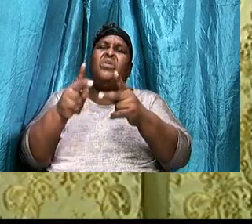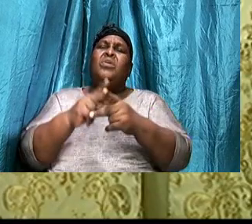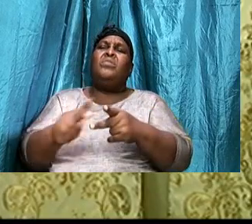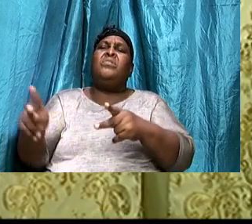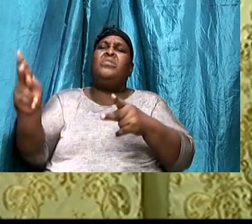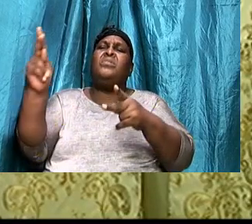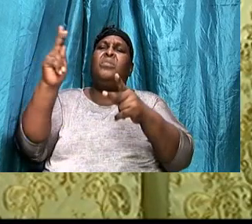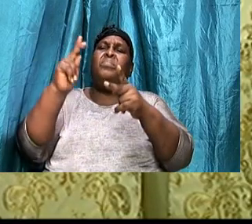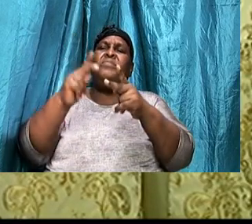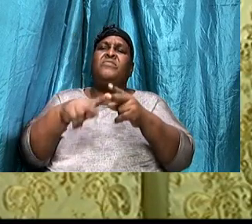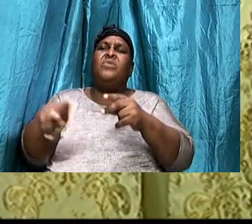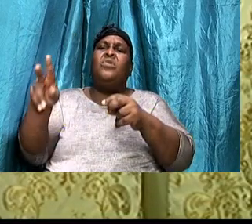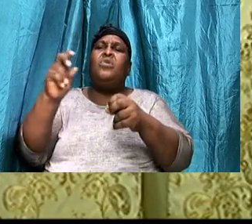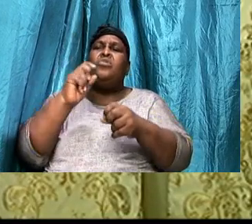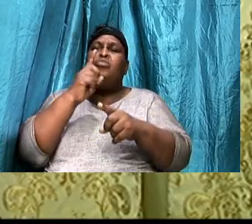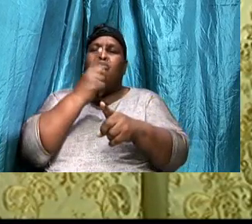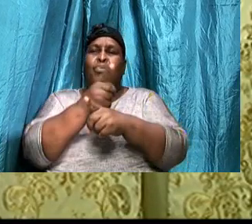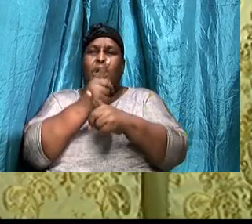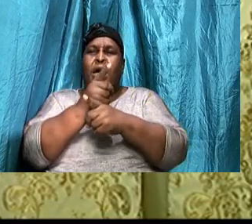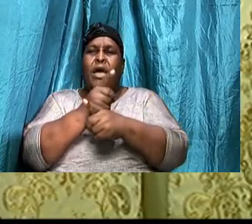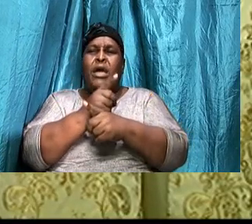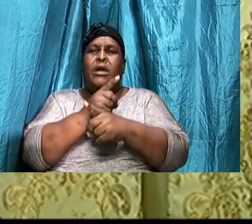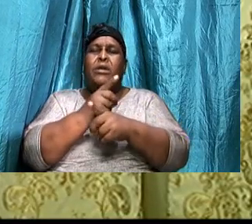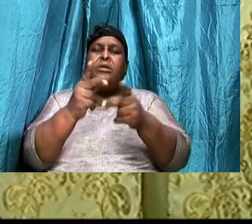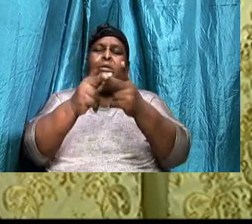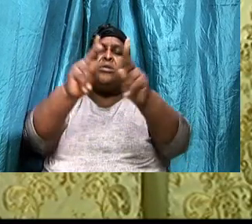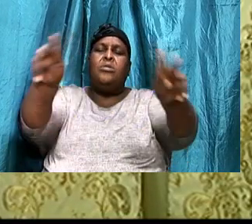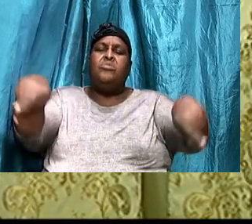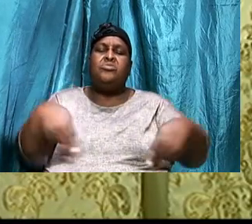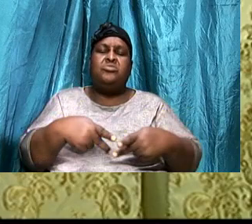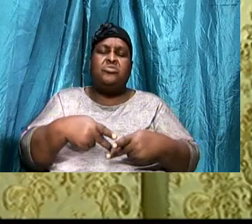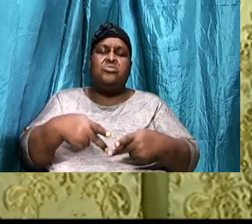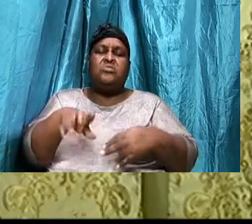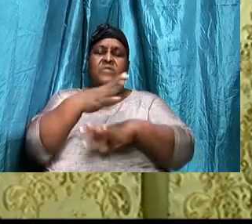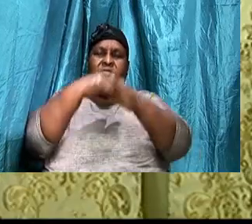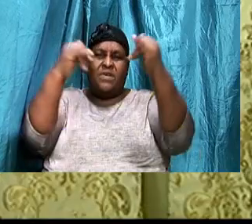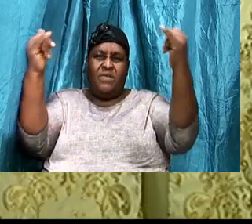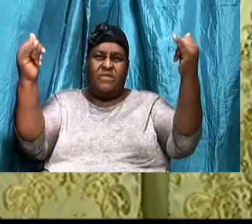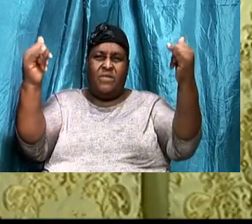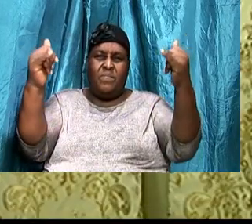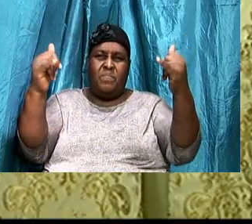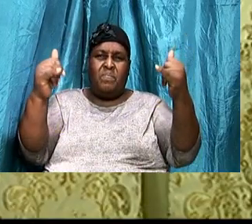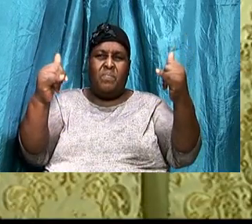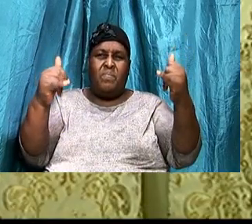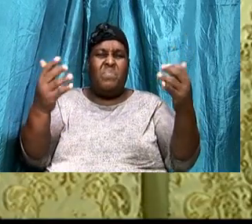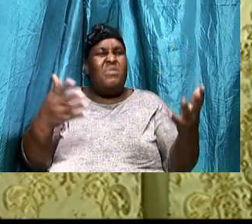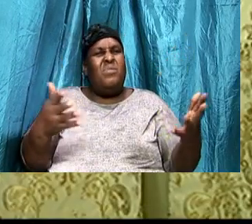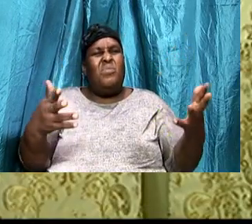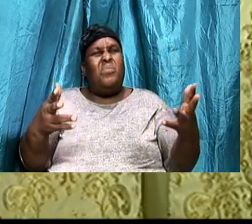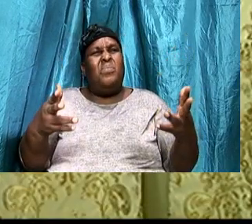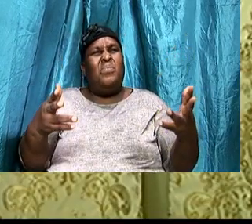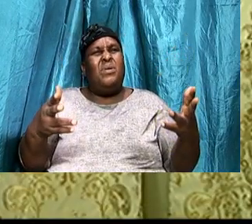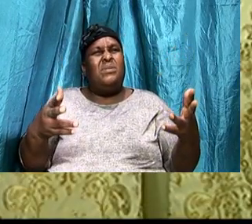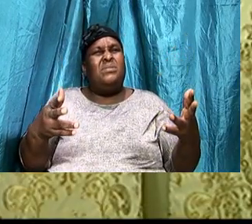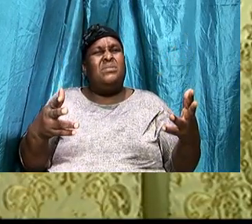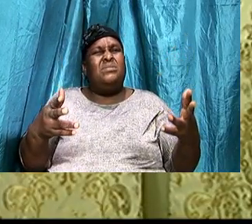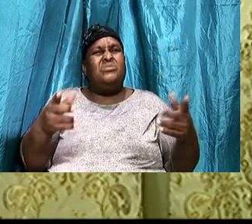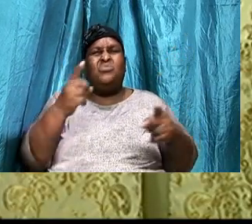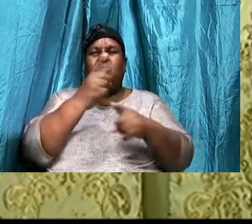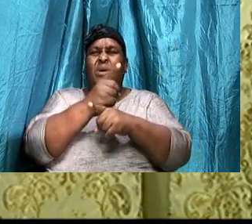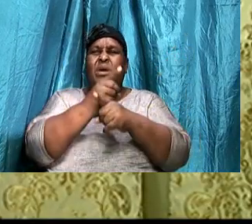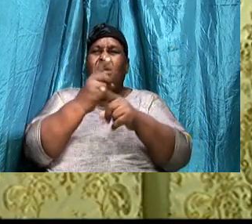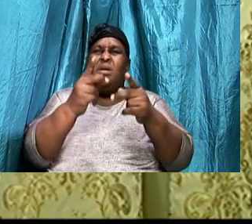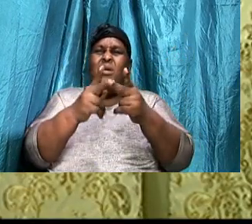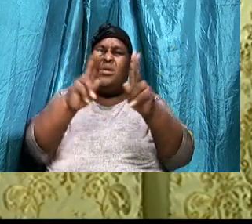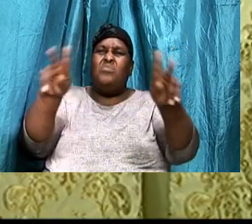To reflect, The official, Position, Of heaven, What is, The official, Position, Of heaven,